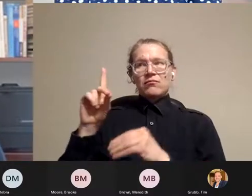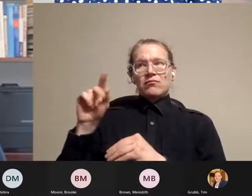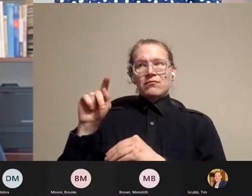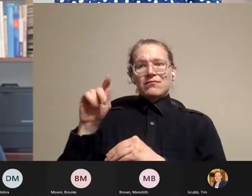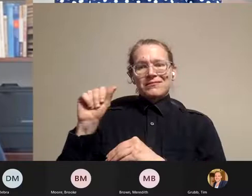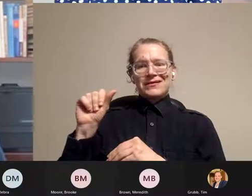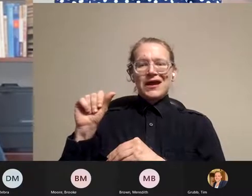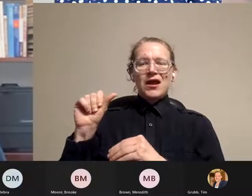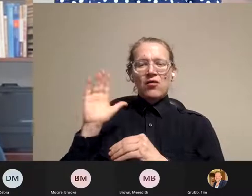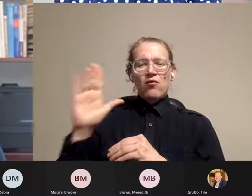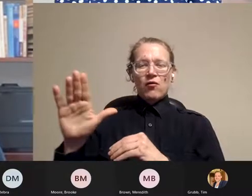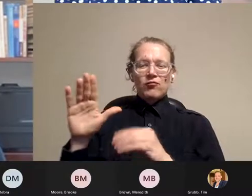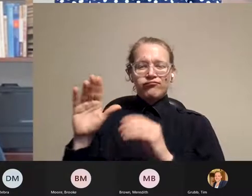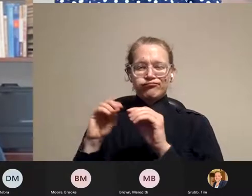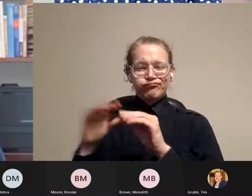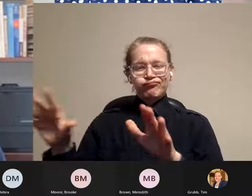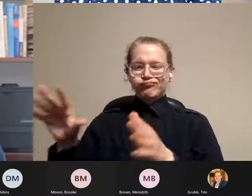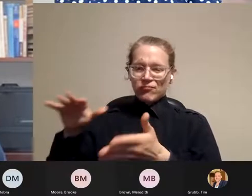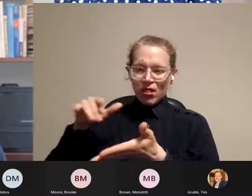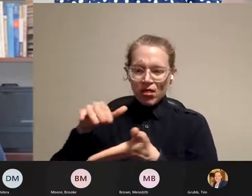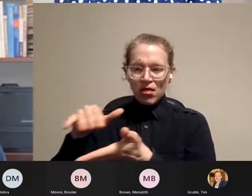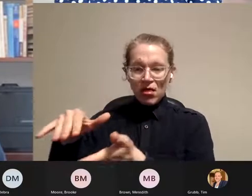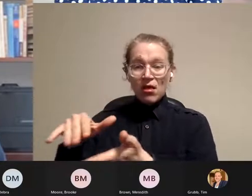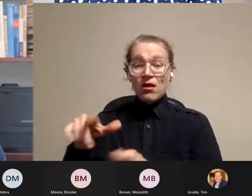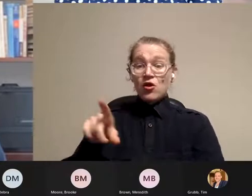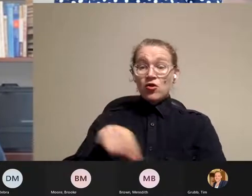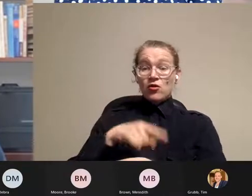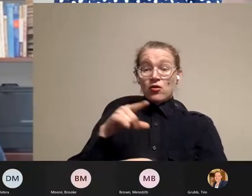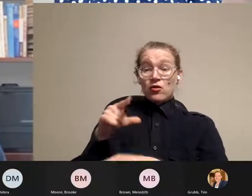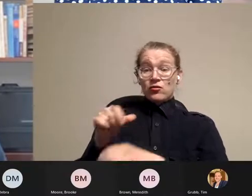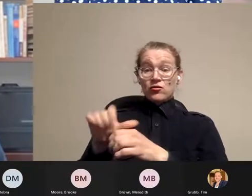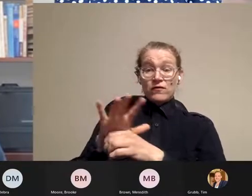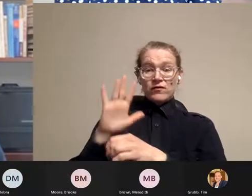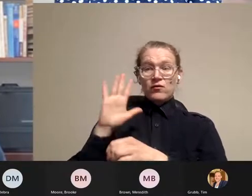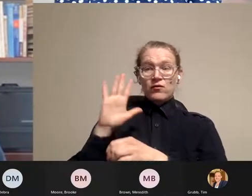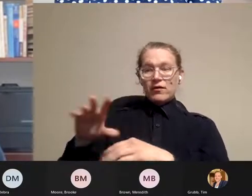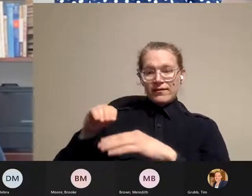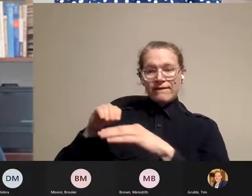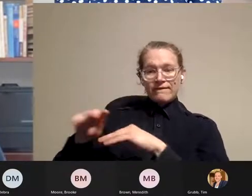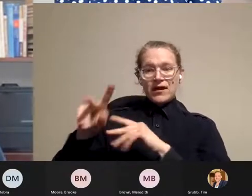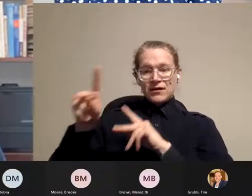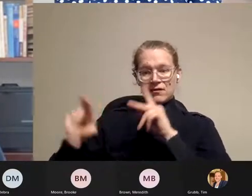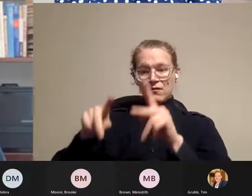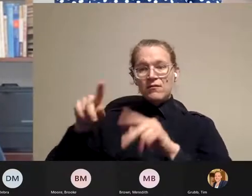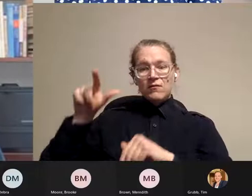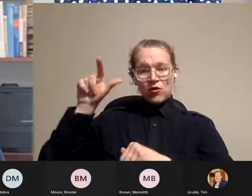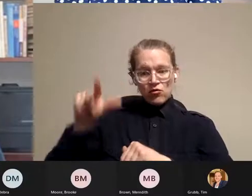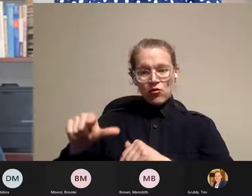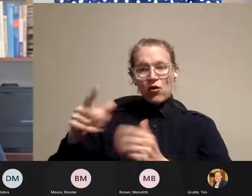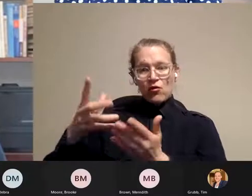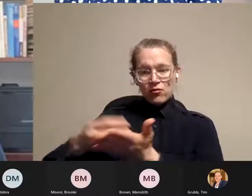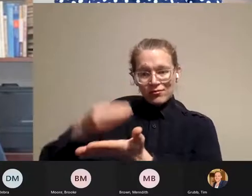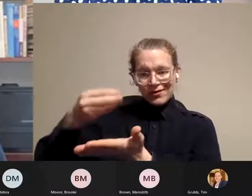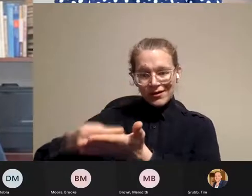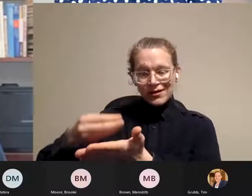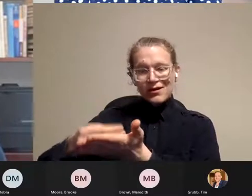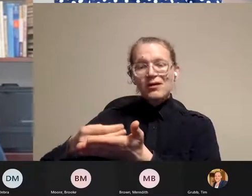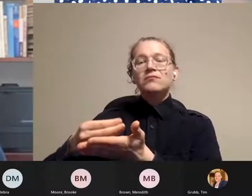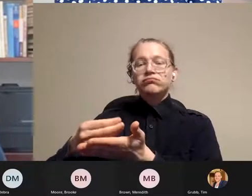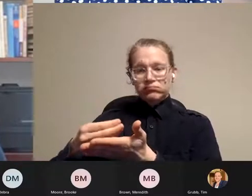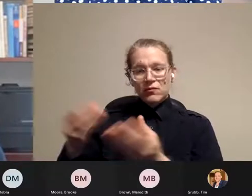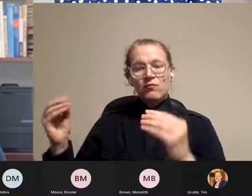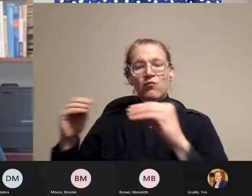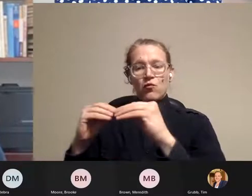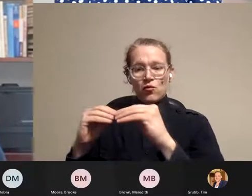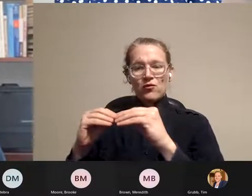people who are marginalized with low income even more than other people. So I think it's